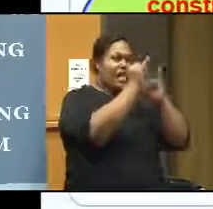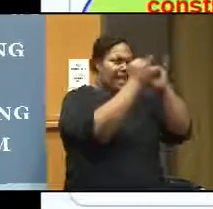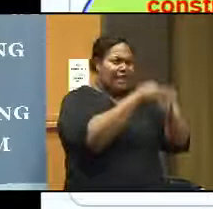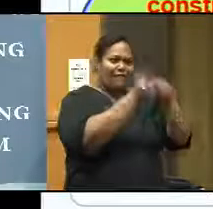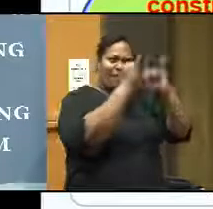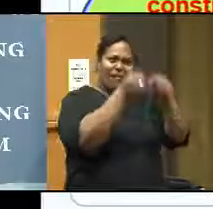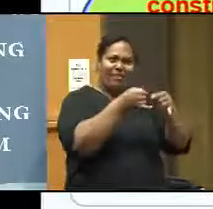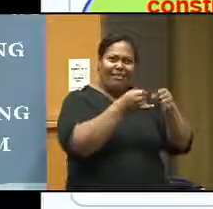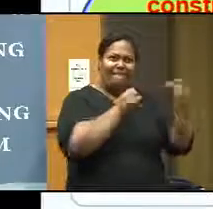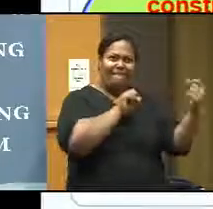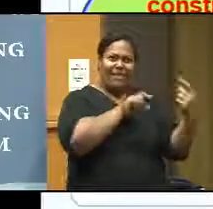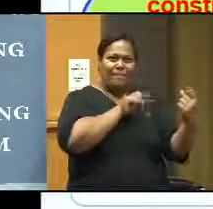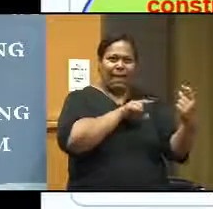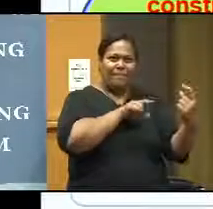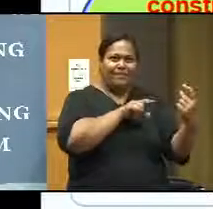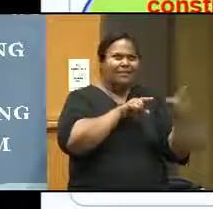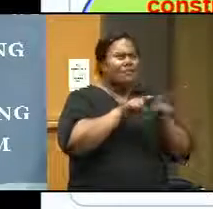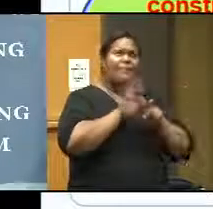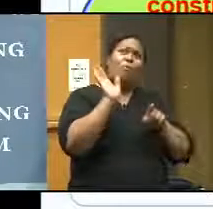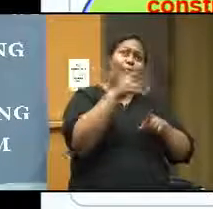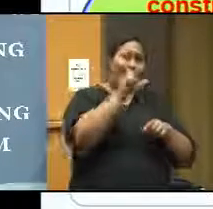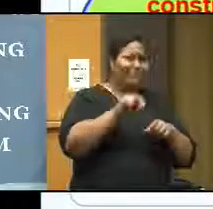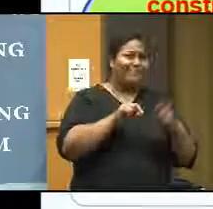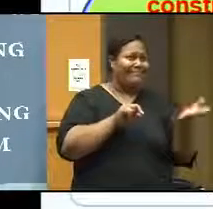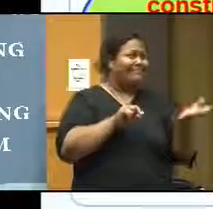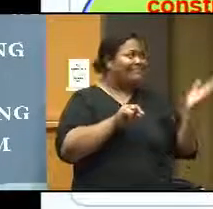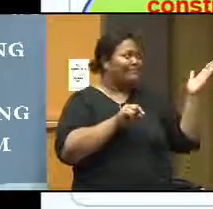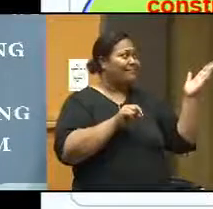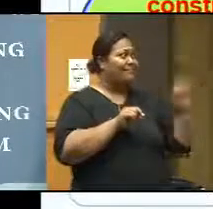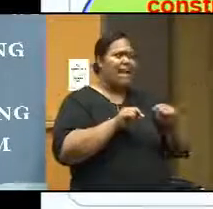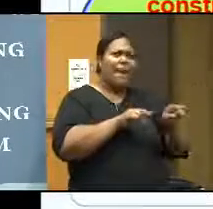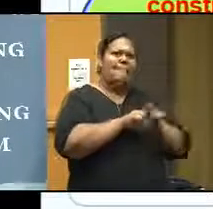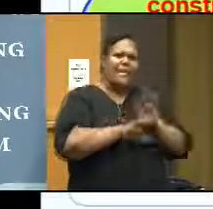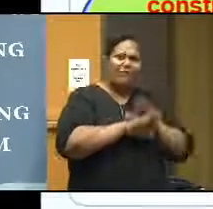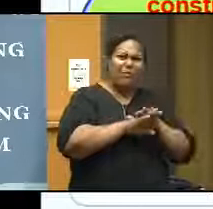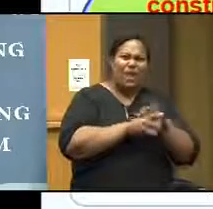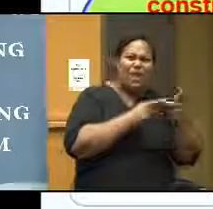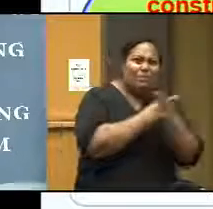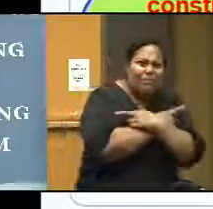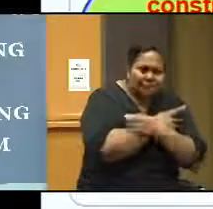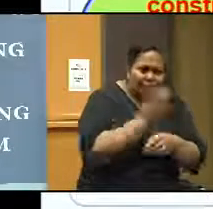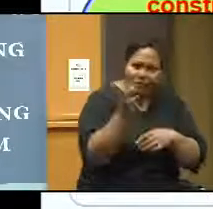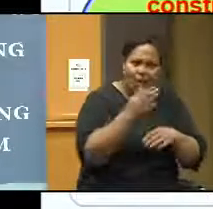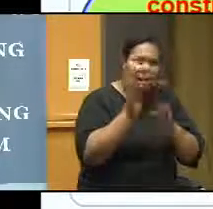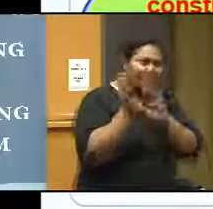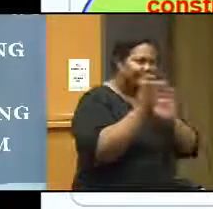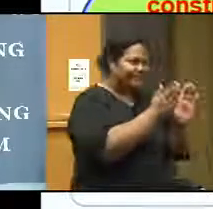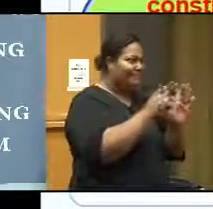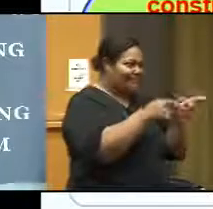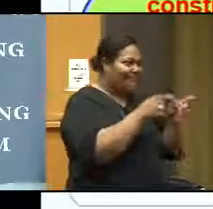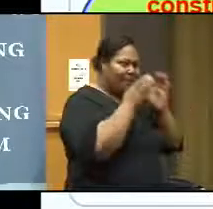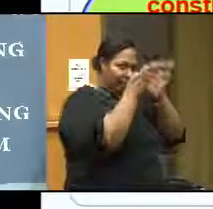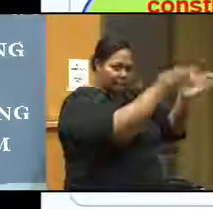as we all do. They give the feedback which is constructive, meaningful, timely, and respectful, then the students